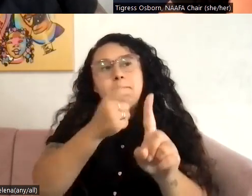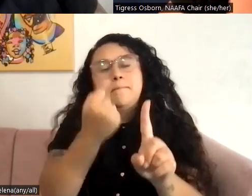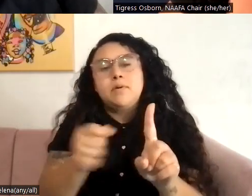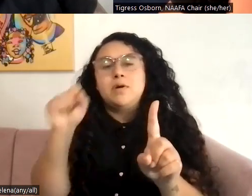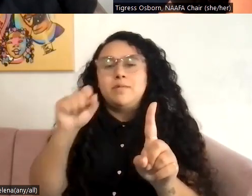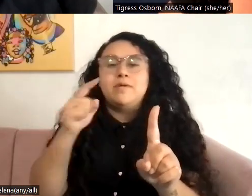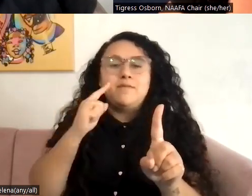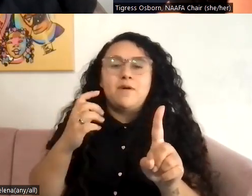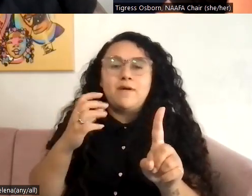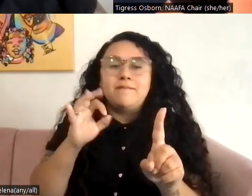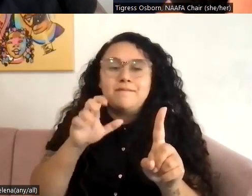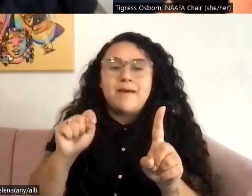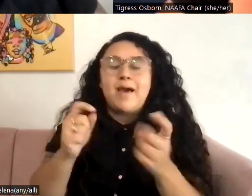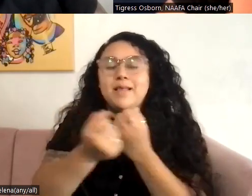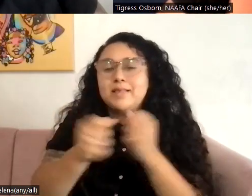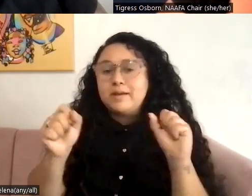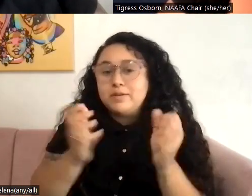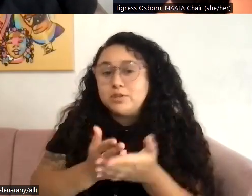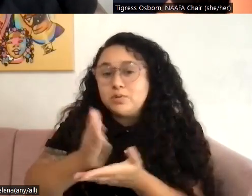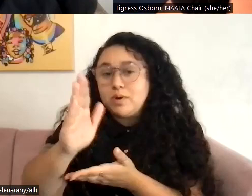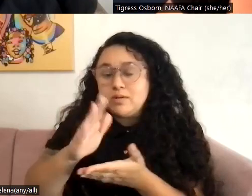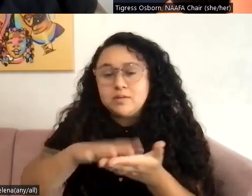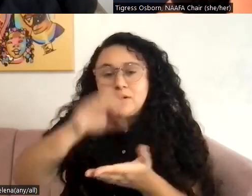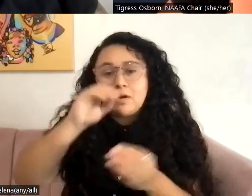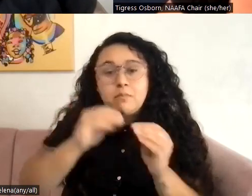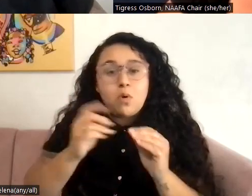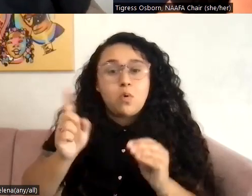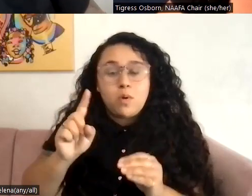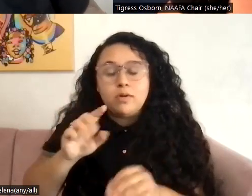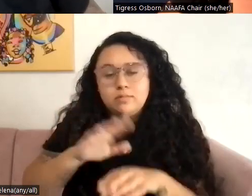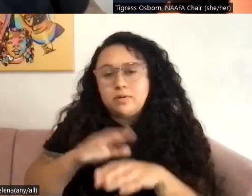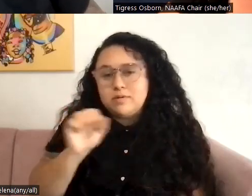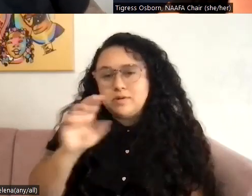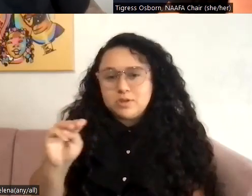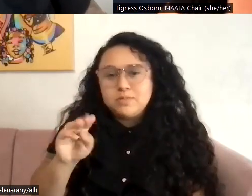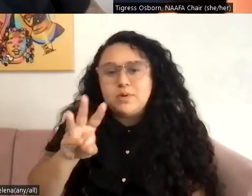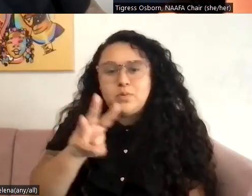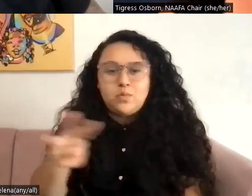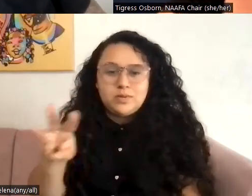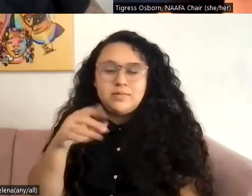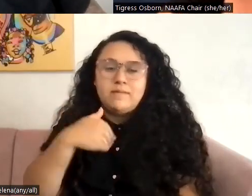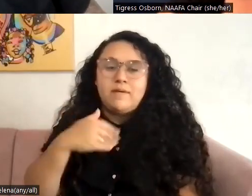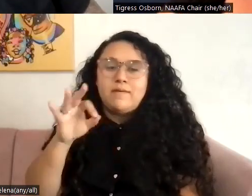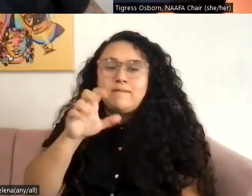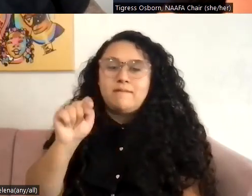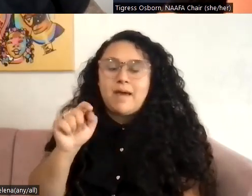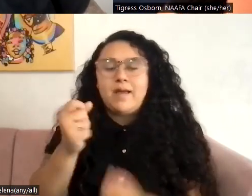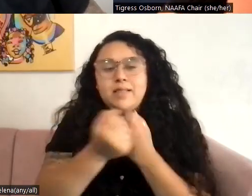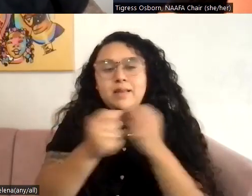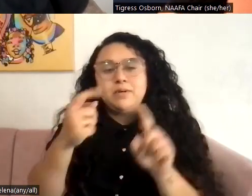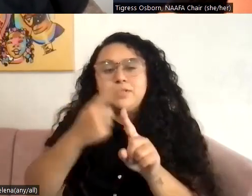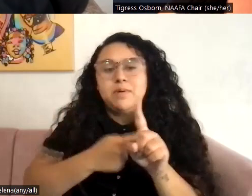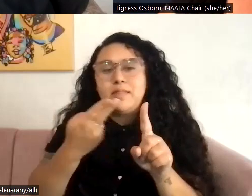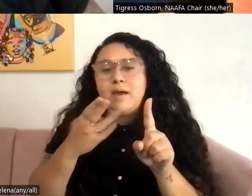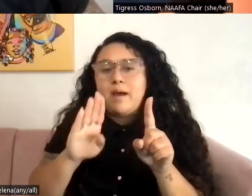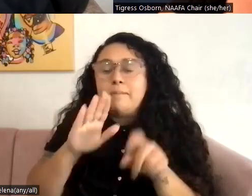and fat rights. You can learn more about that, again, on our socials or our website. There's a Fat Liberation Month hub on our website, which will